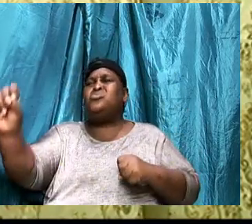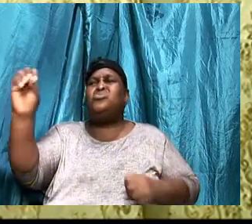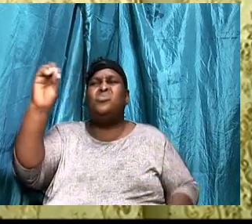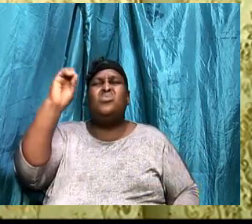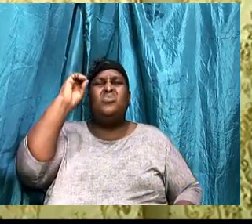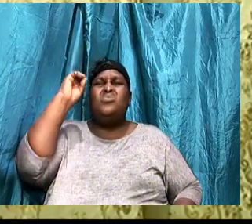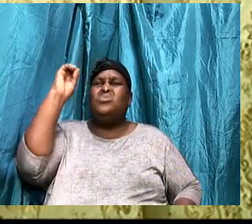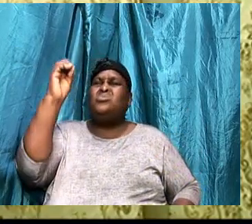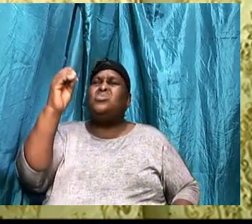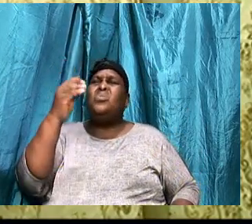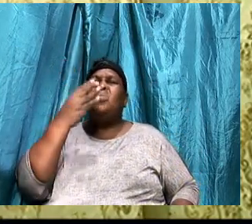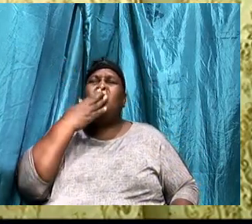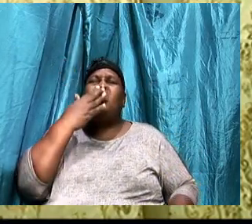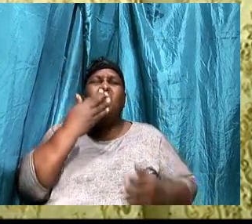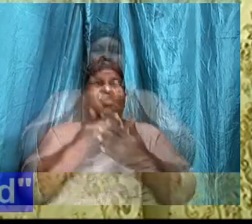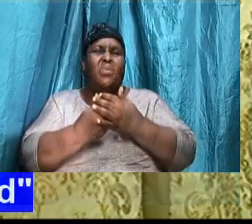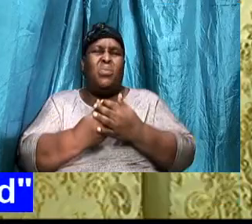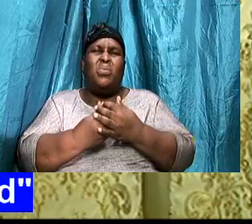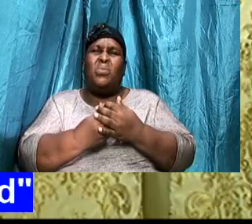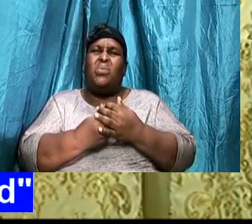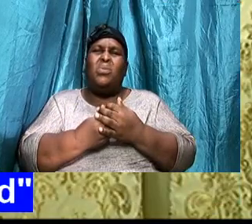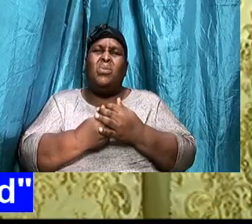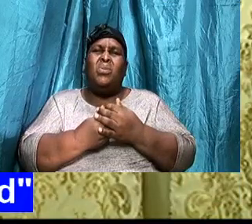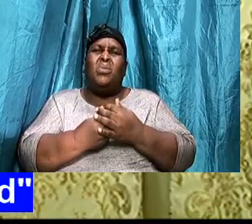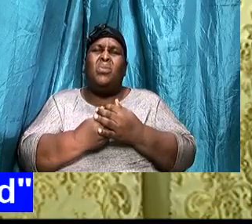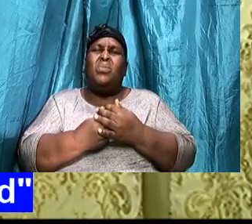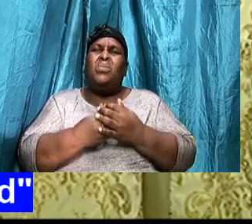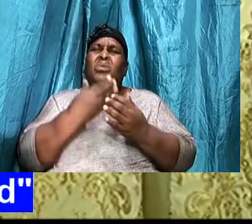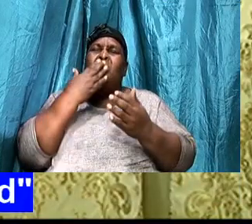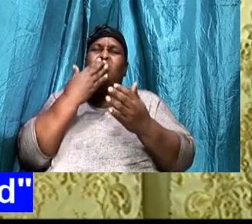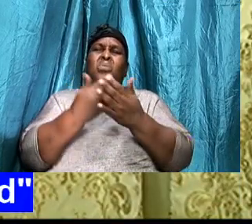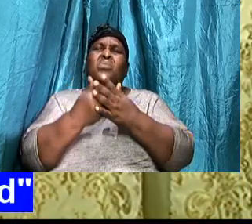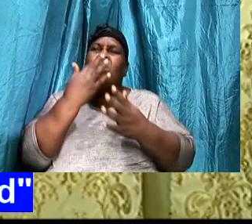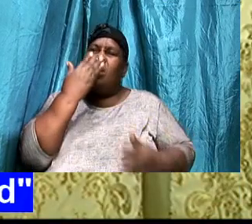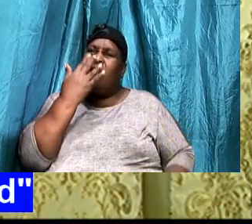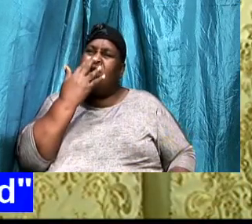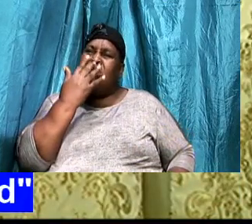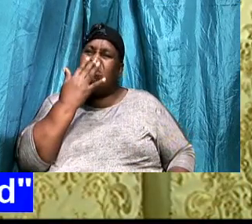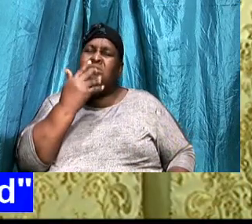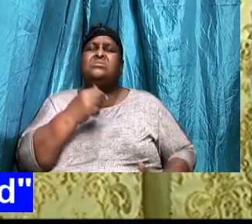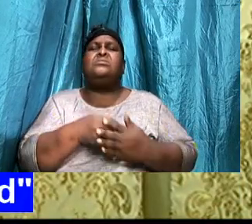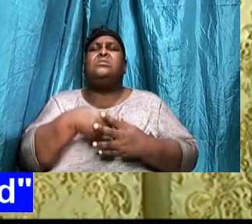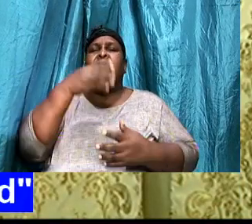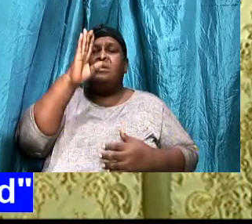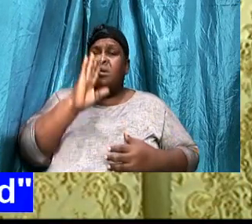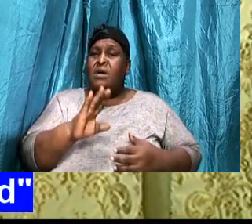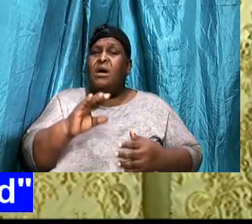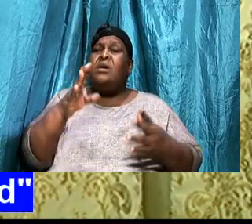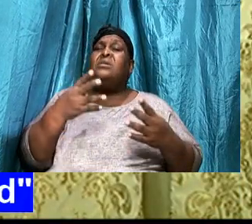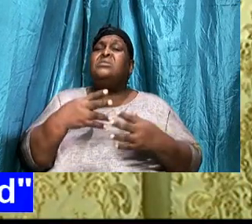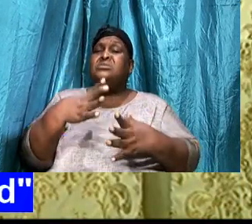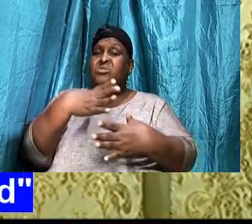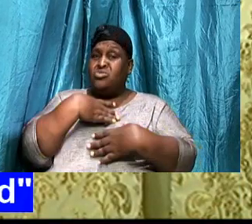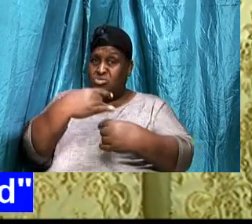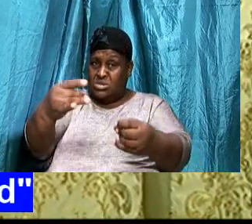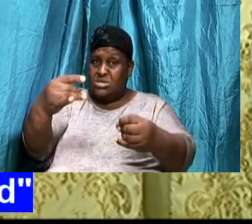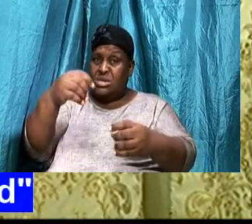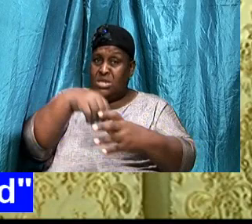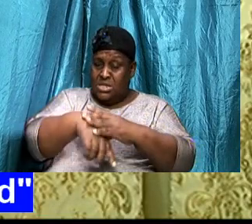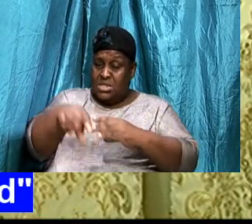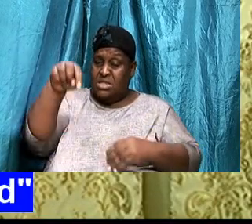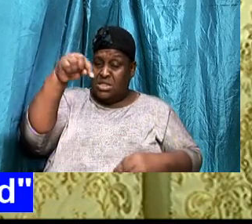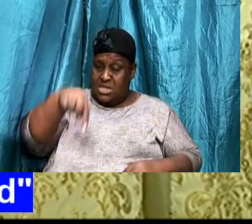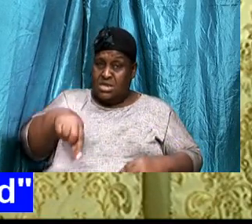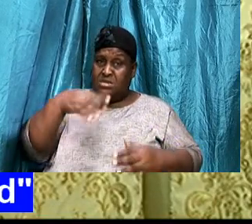so, So nice, And well put together, With good colors, God is interested, In this, Temple, More than a